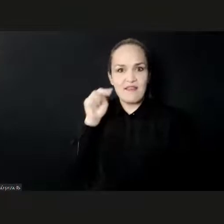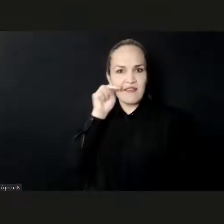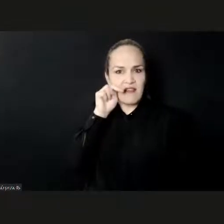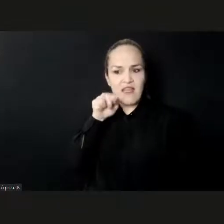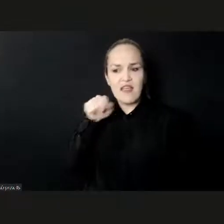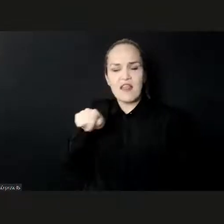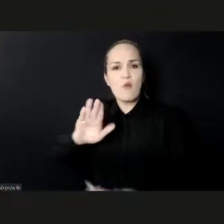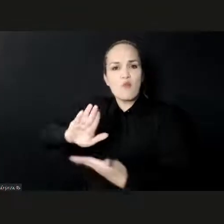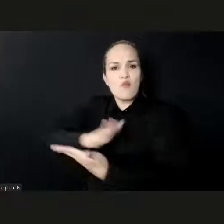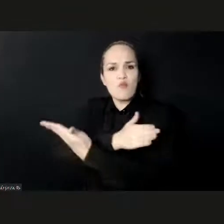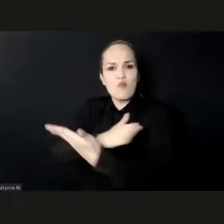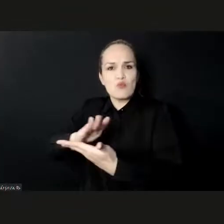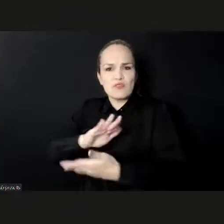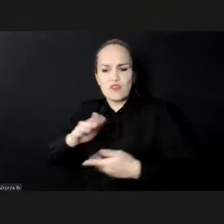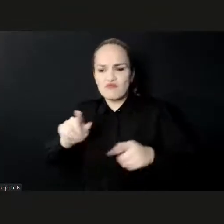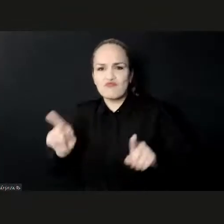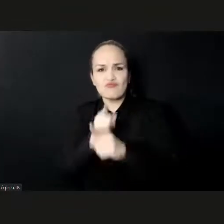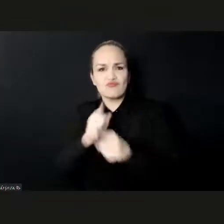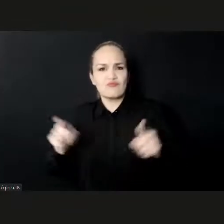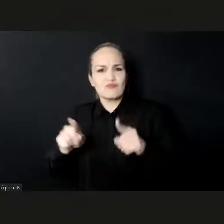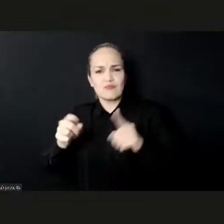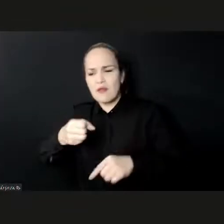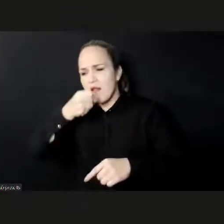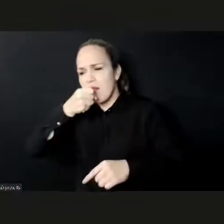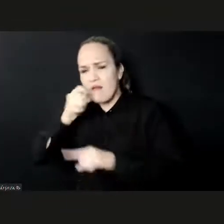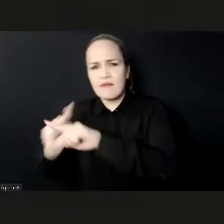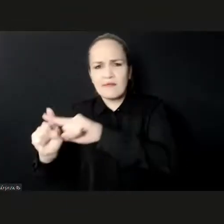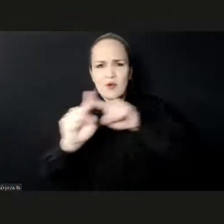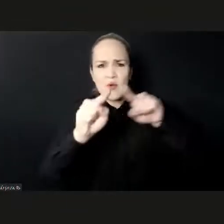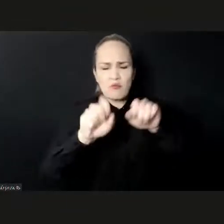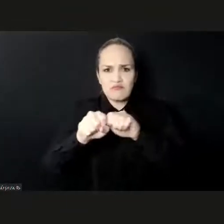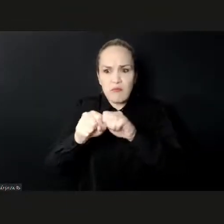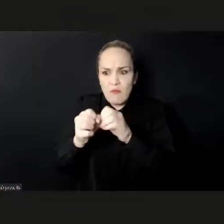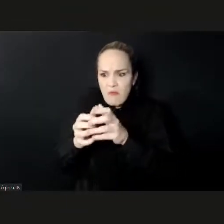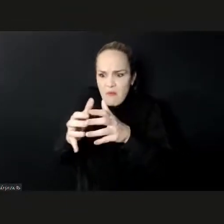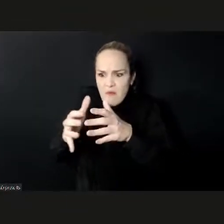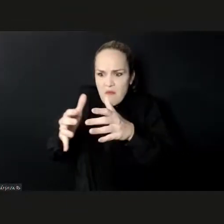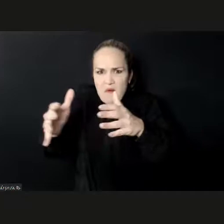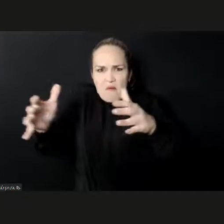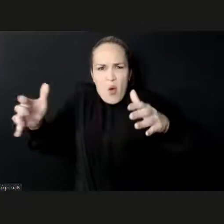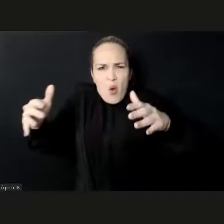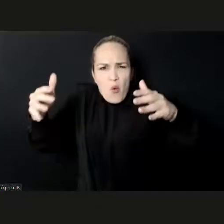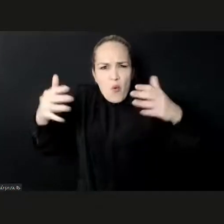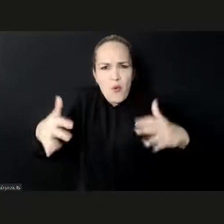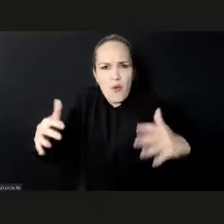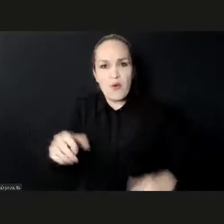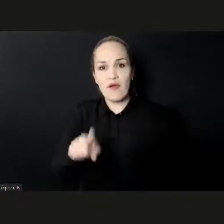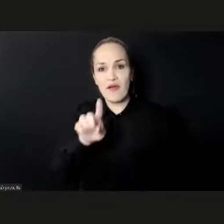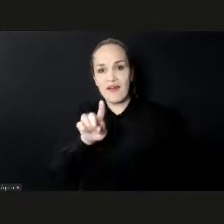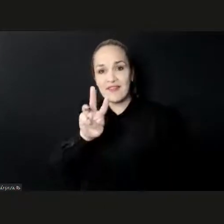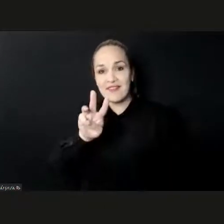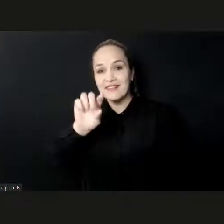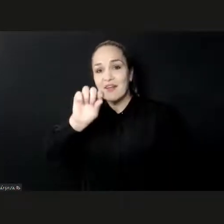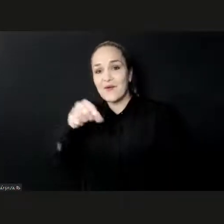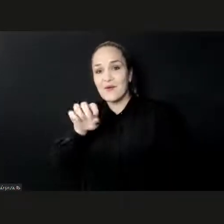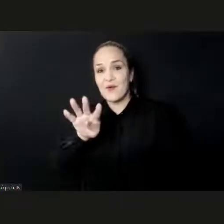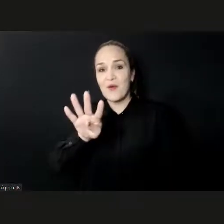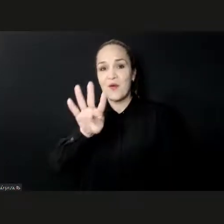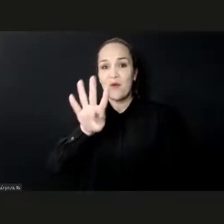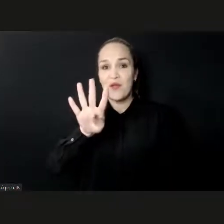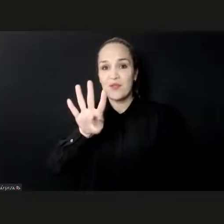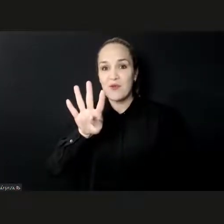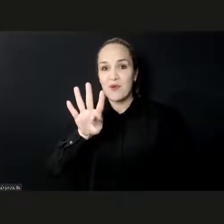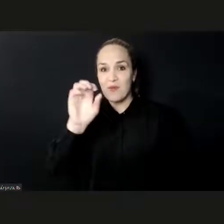annual rate of 13.4%. That's quite impressive. The film production in Nigeria is the second